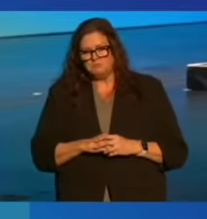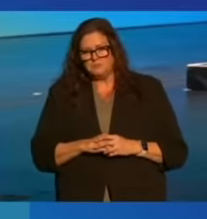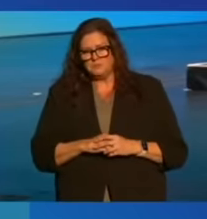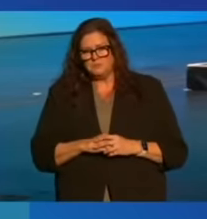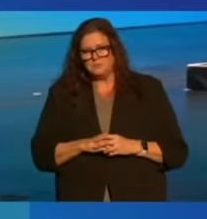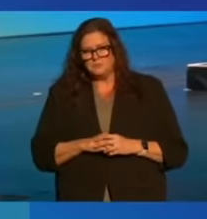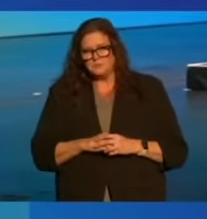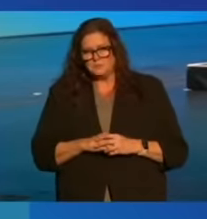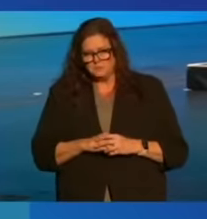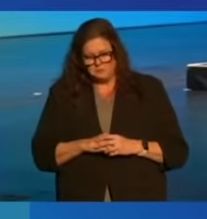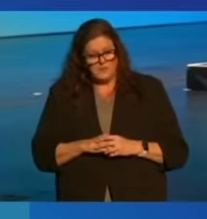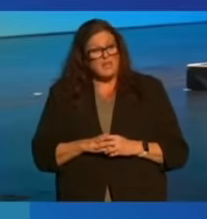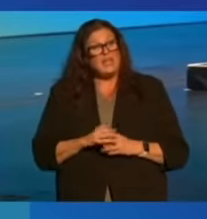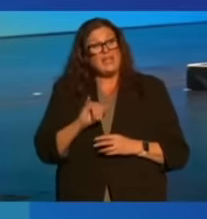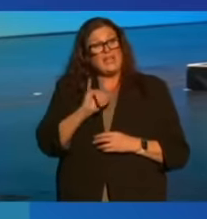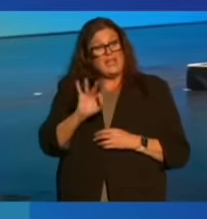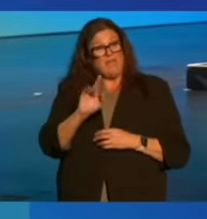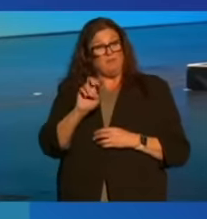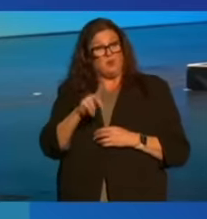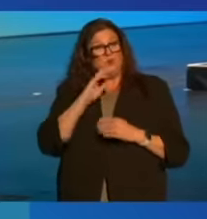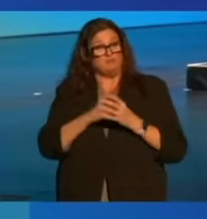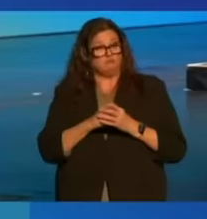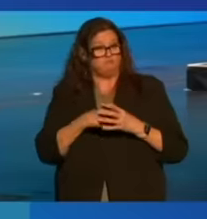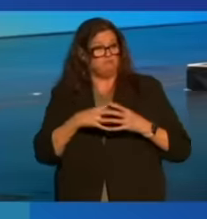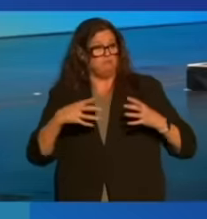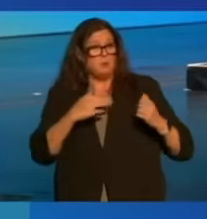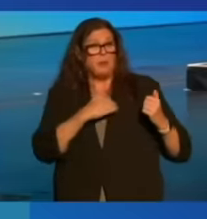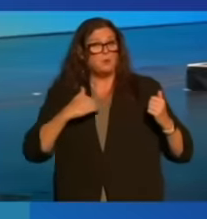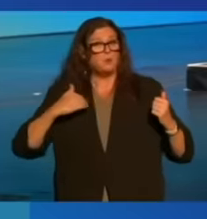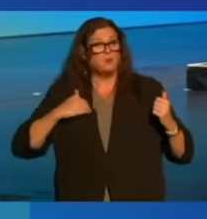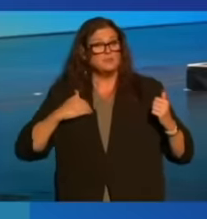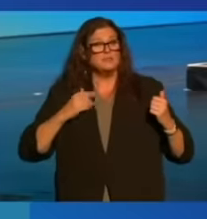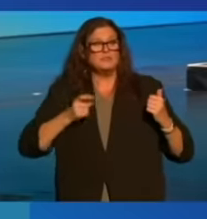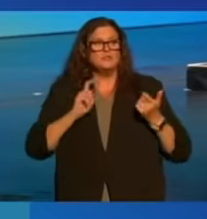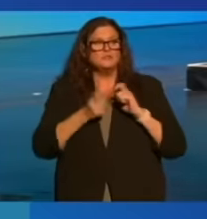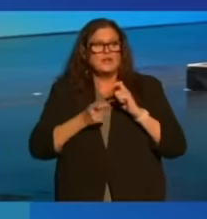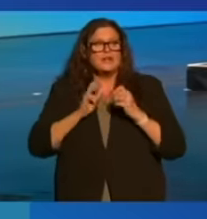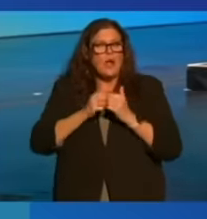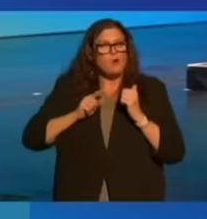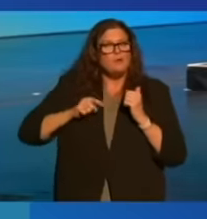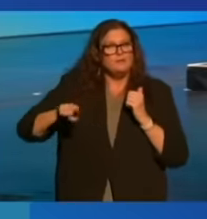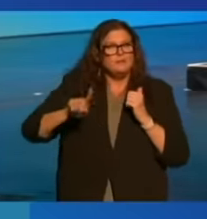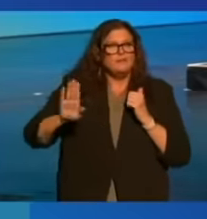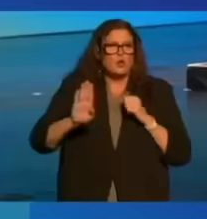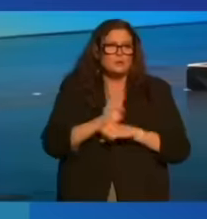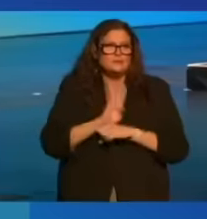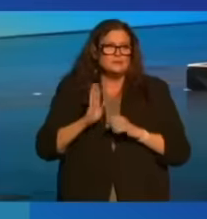But if unions want to grow their memberships, they're also going to have to change how they do business.